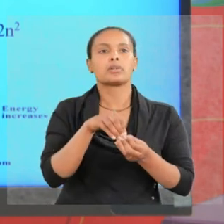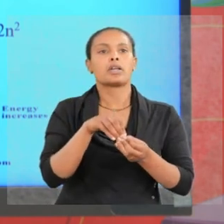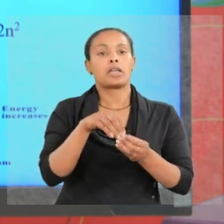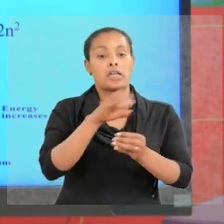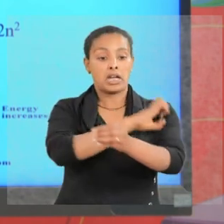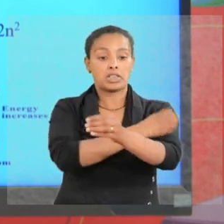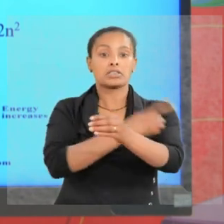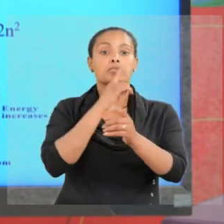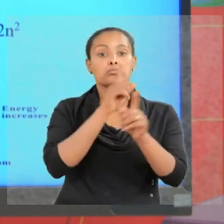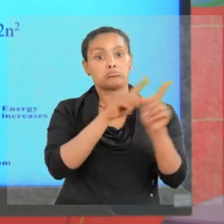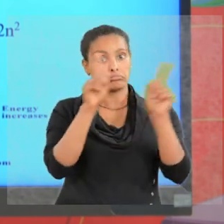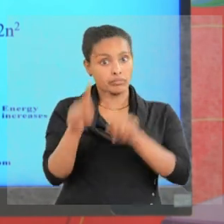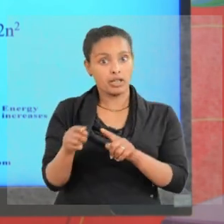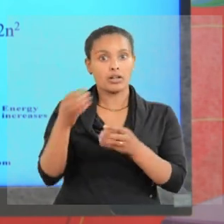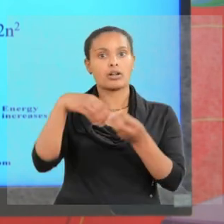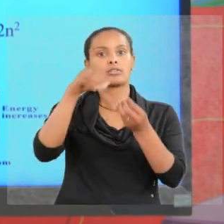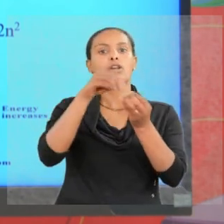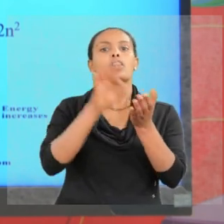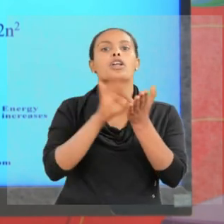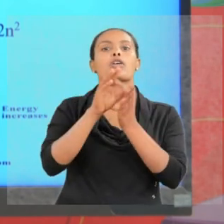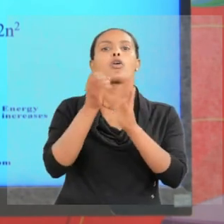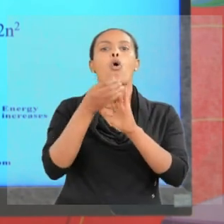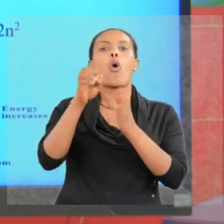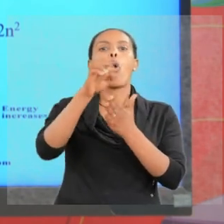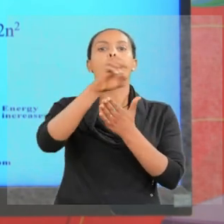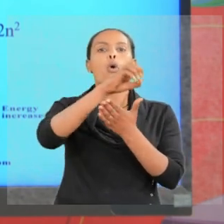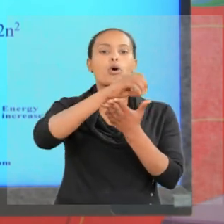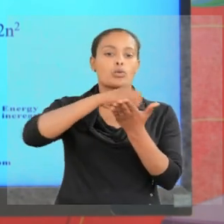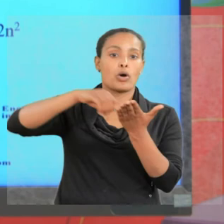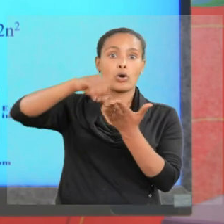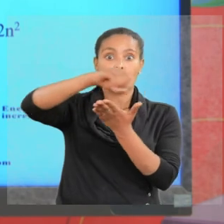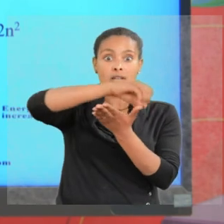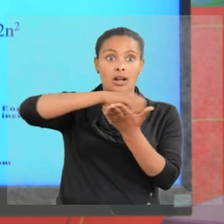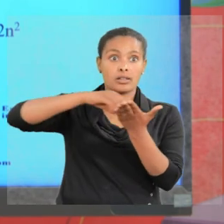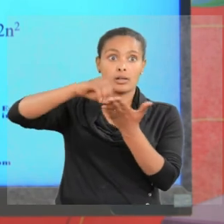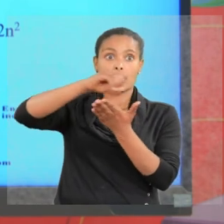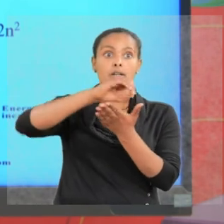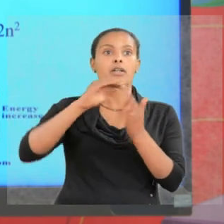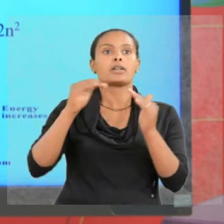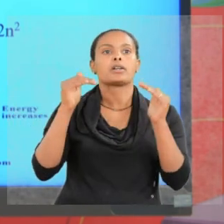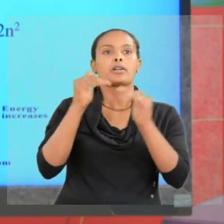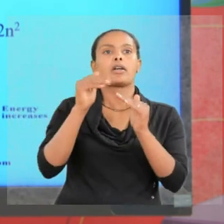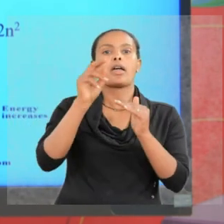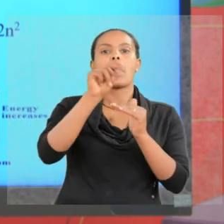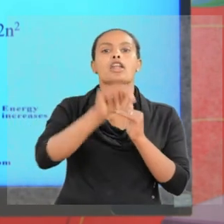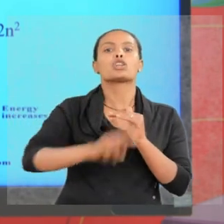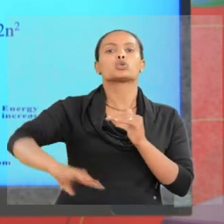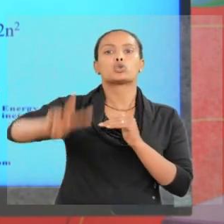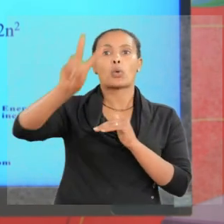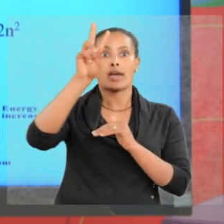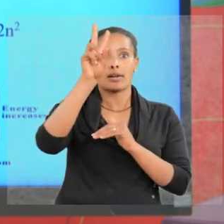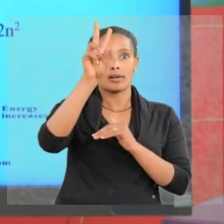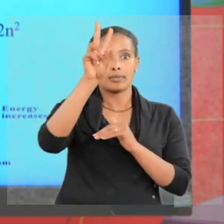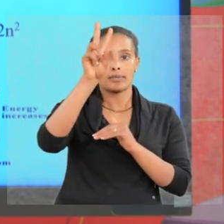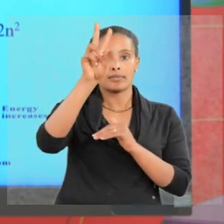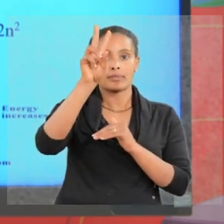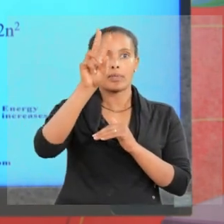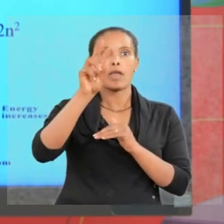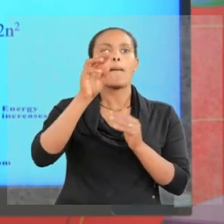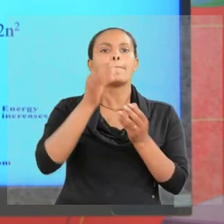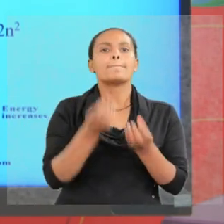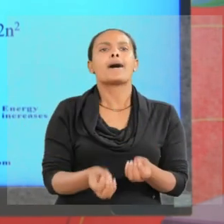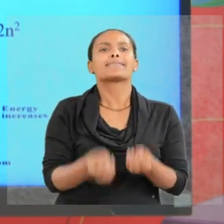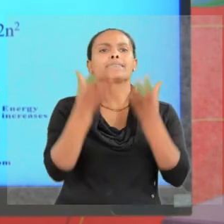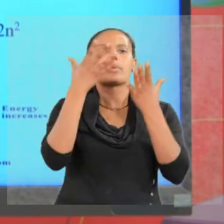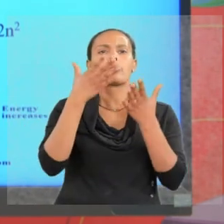energy. Number of orbitals is equal to n squared. Maximum